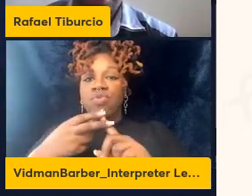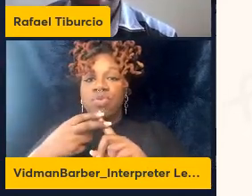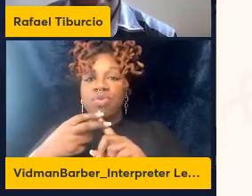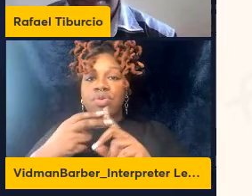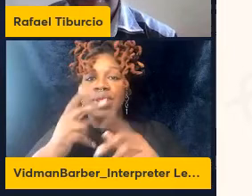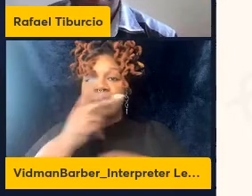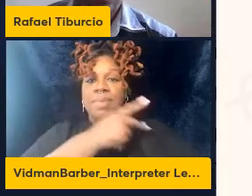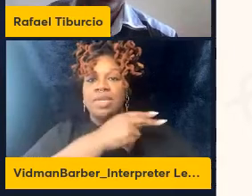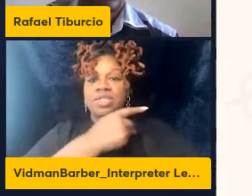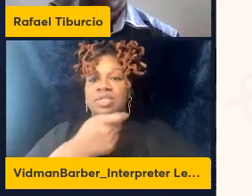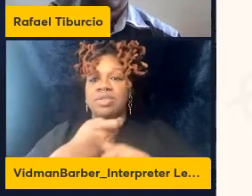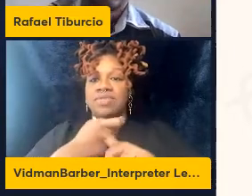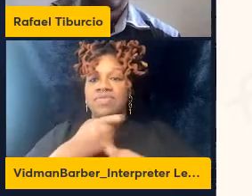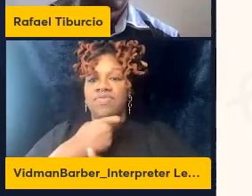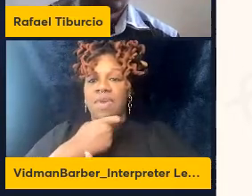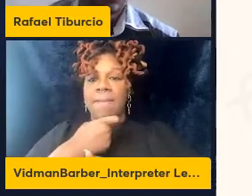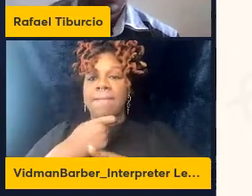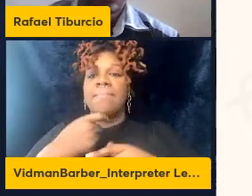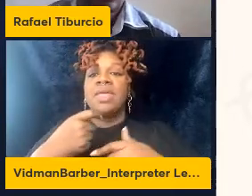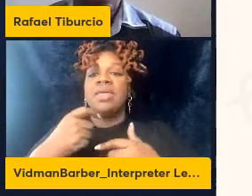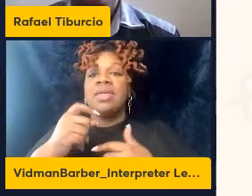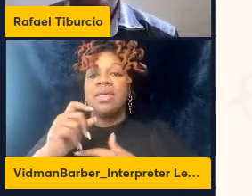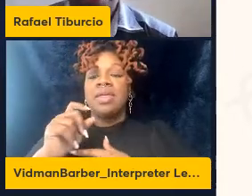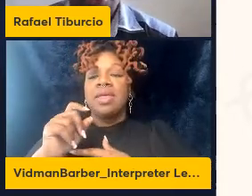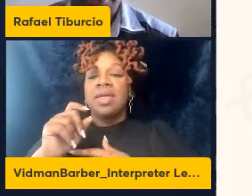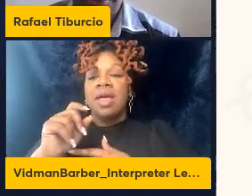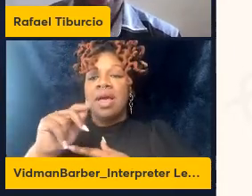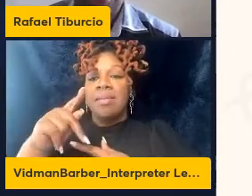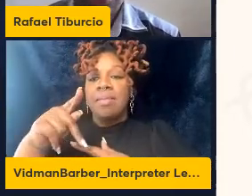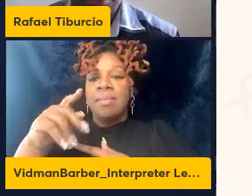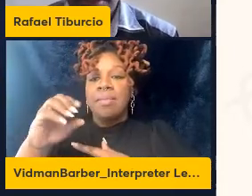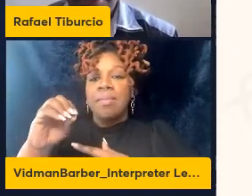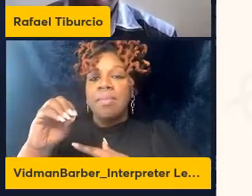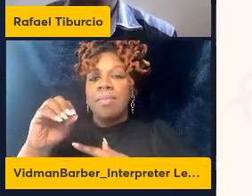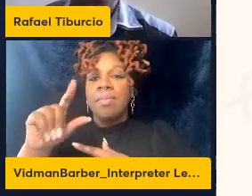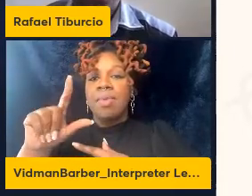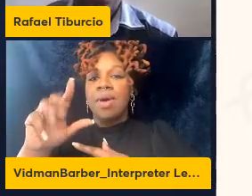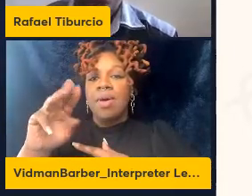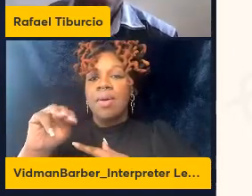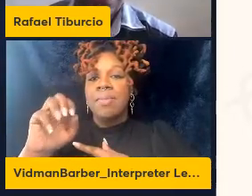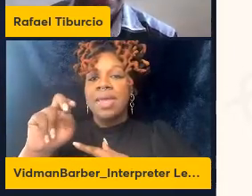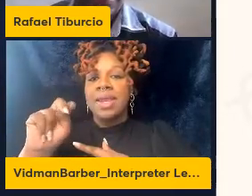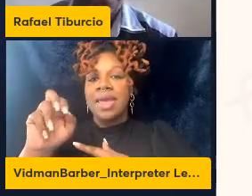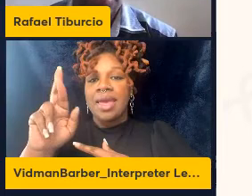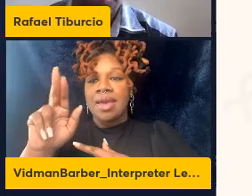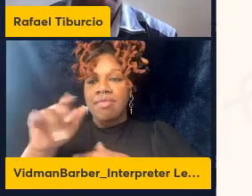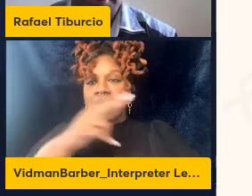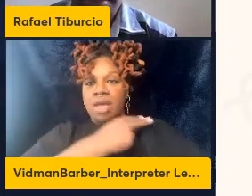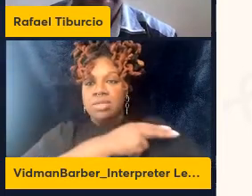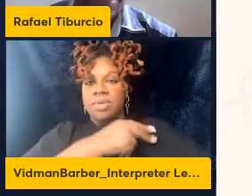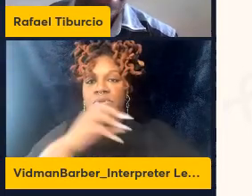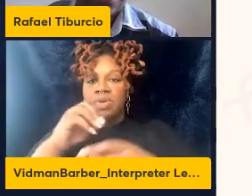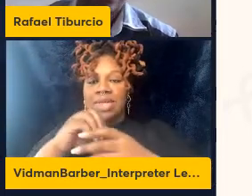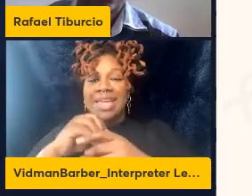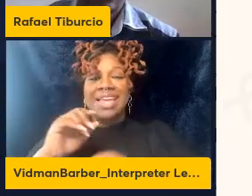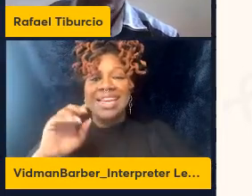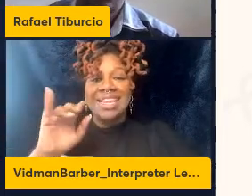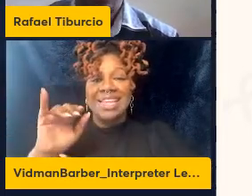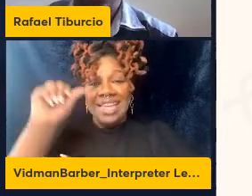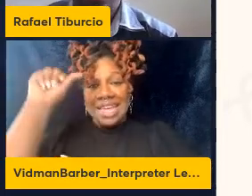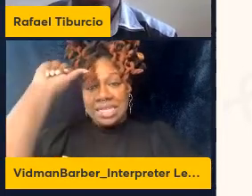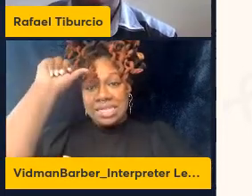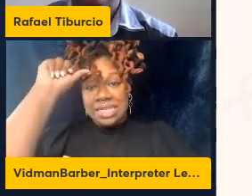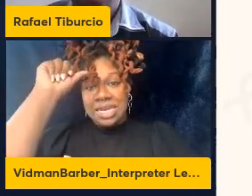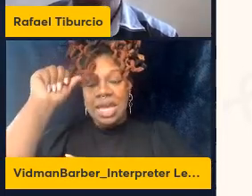in Chennai India and these patients just let me draw your attention to this they were highly immune suppressed as the